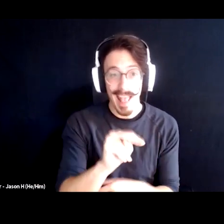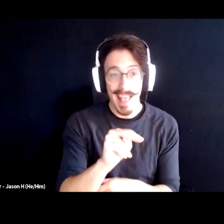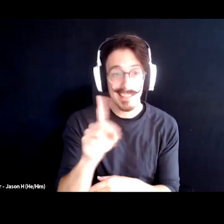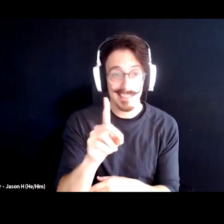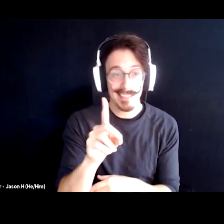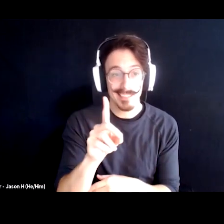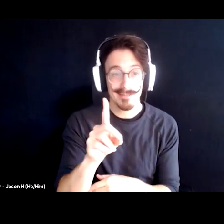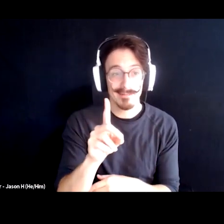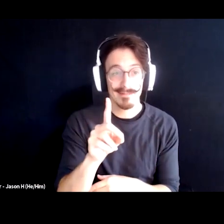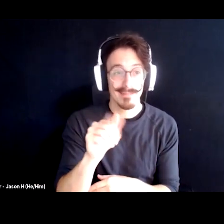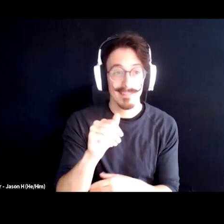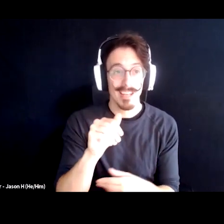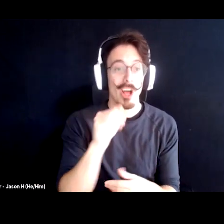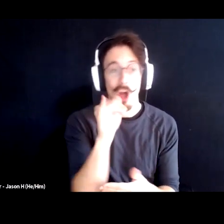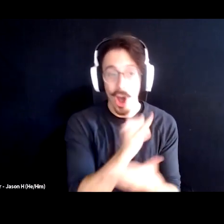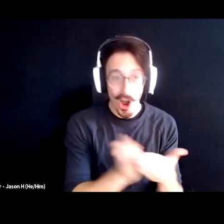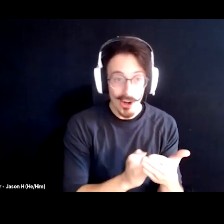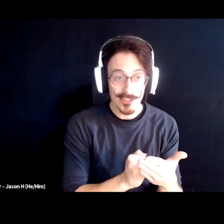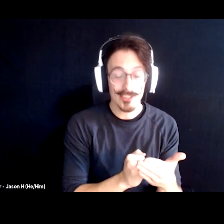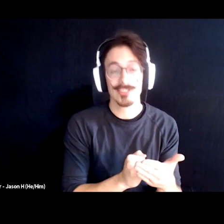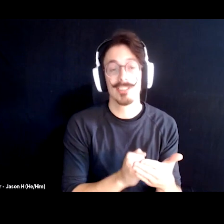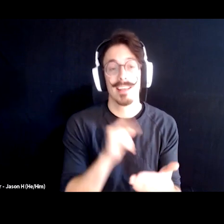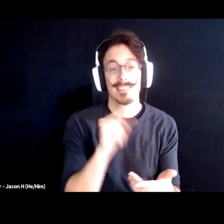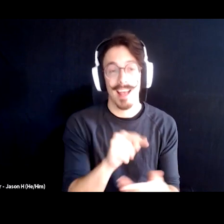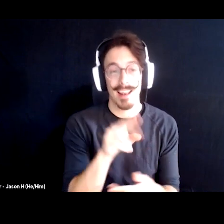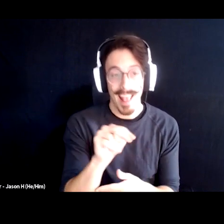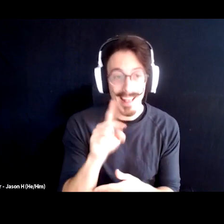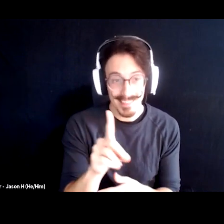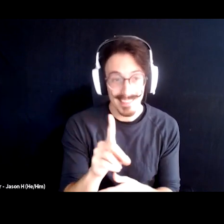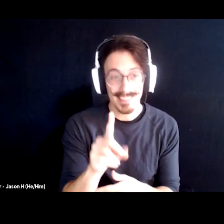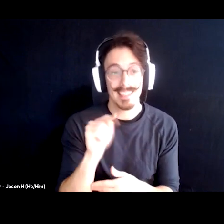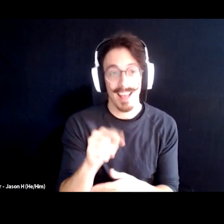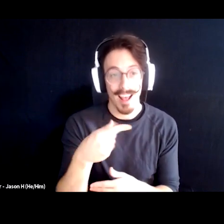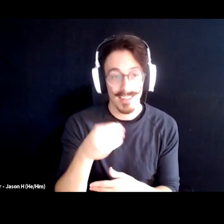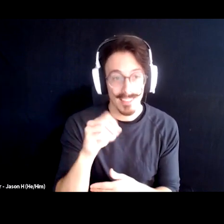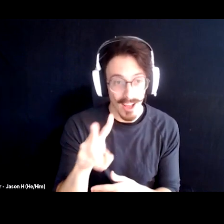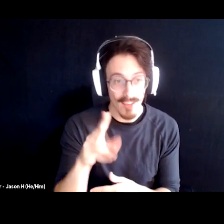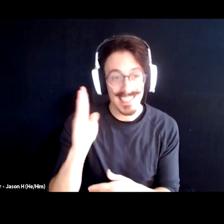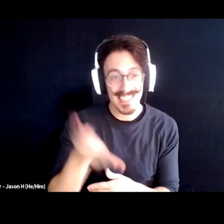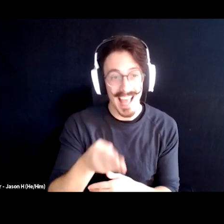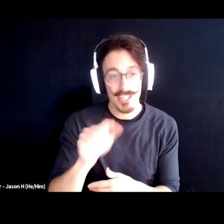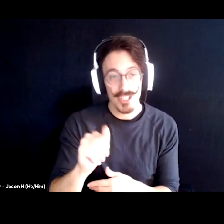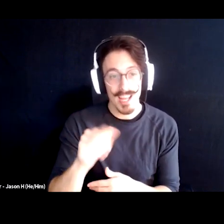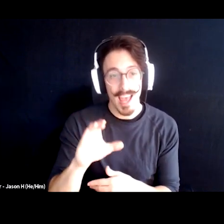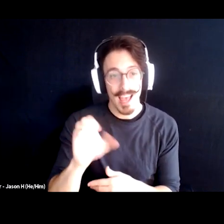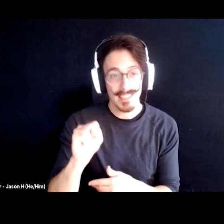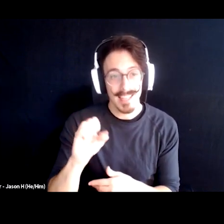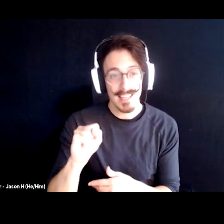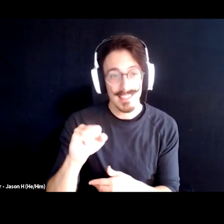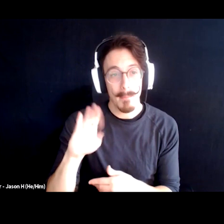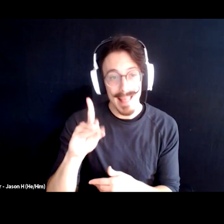middle arts.nd.gov slash accessibility is the page where our